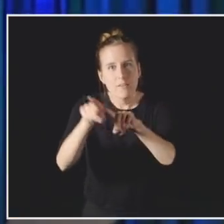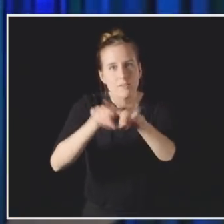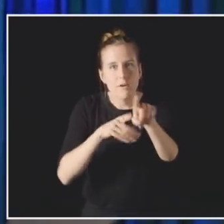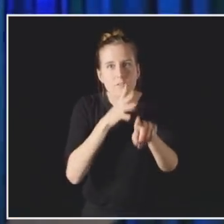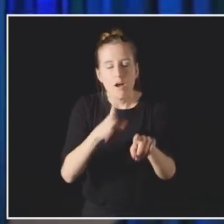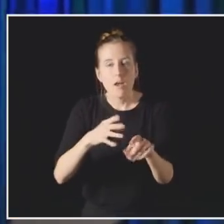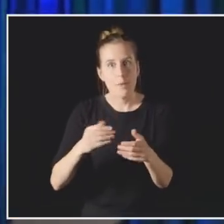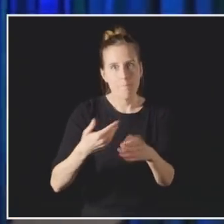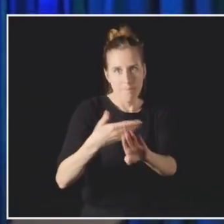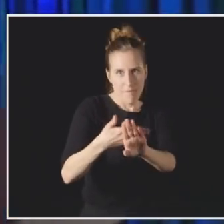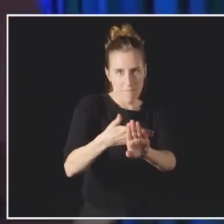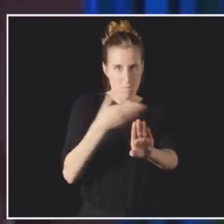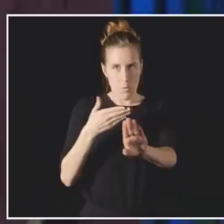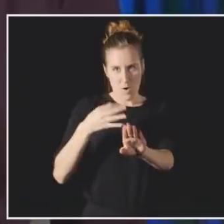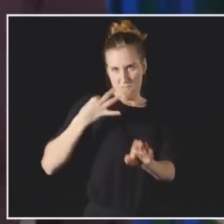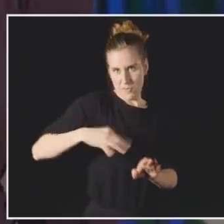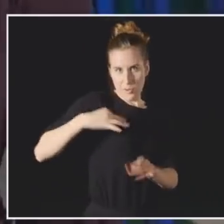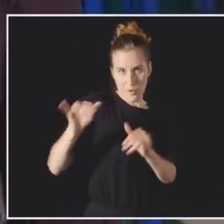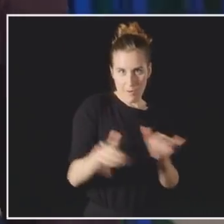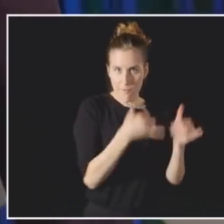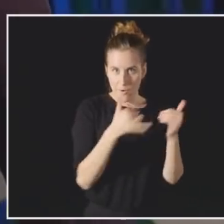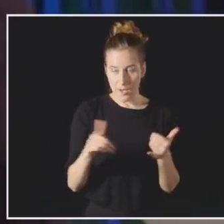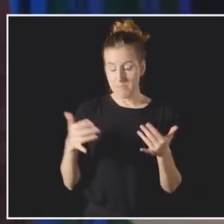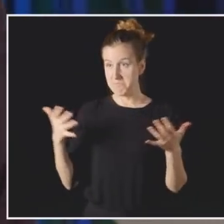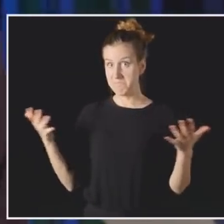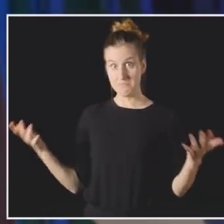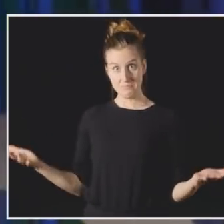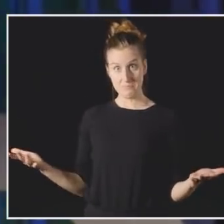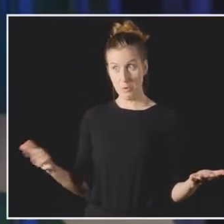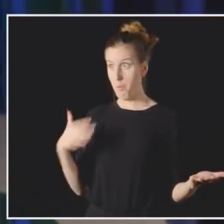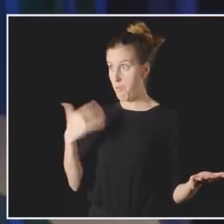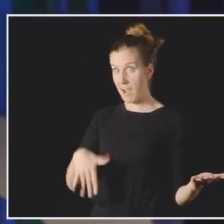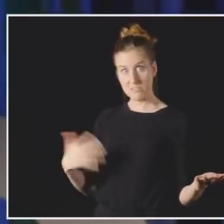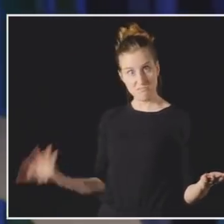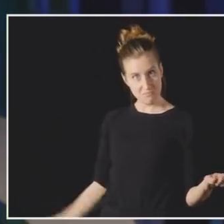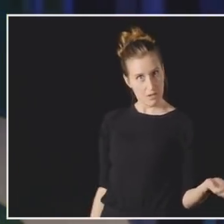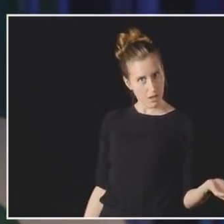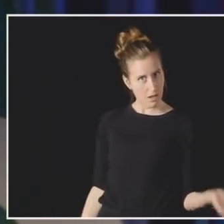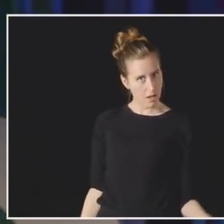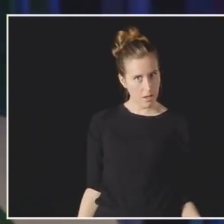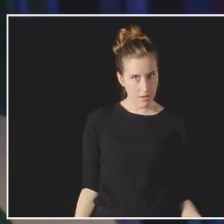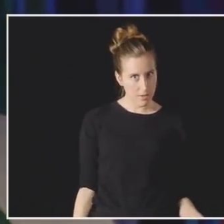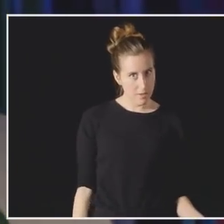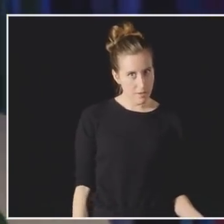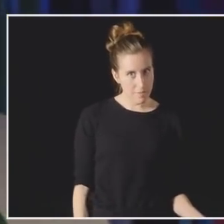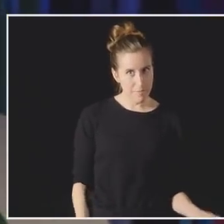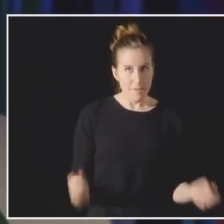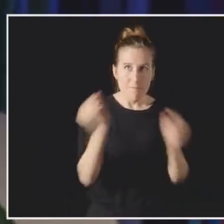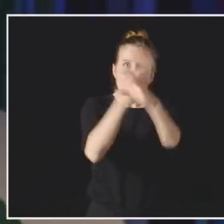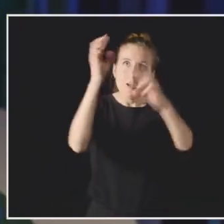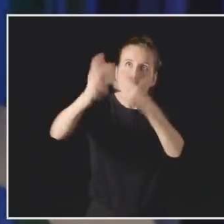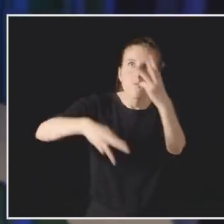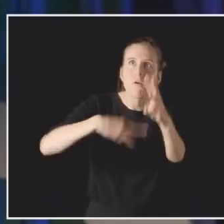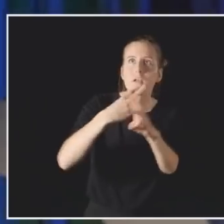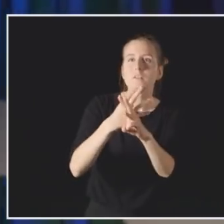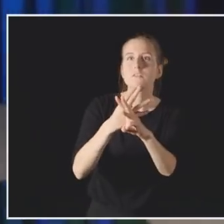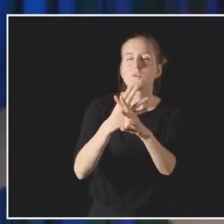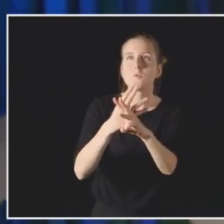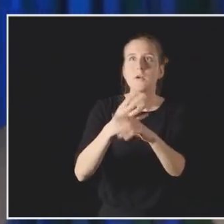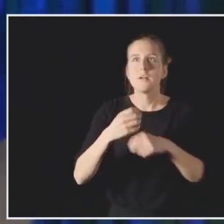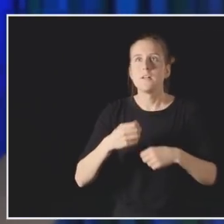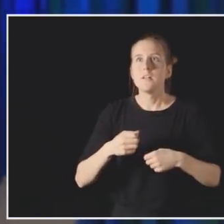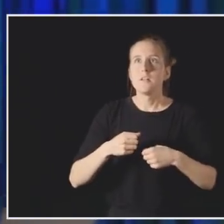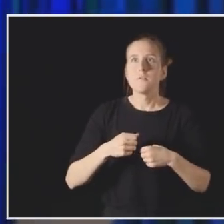party. How? Oh. A world where stating our intentions,